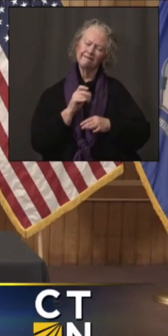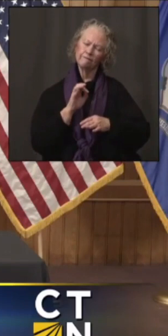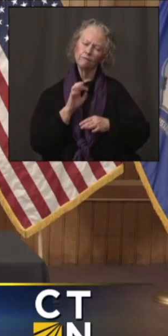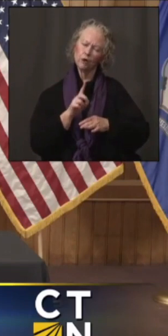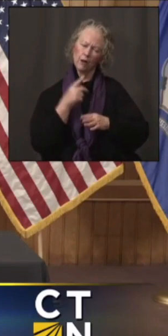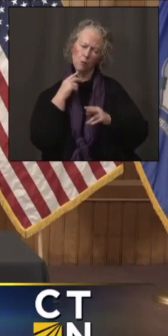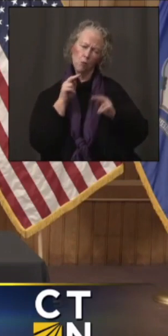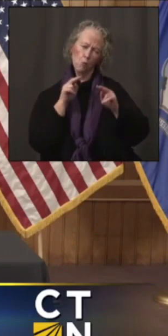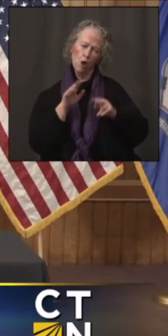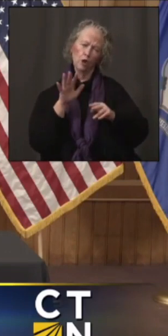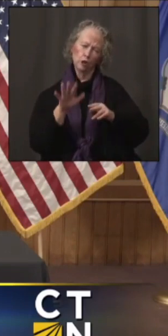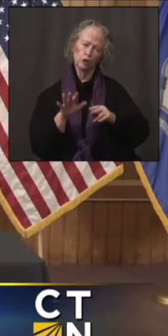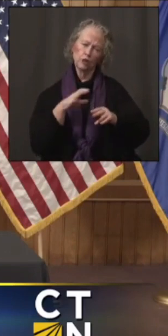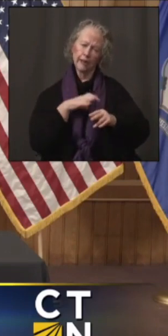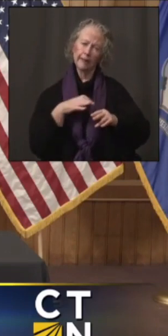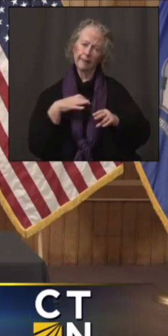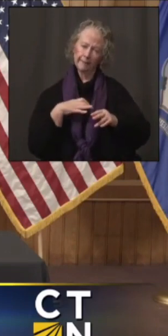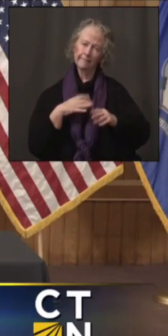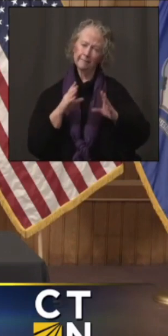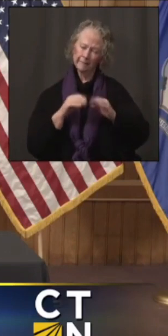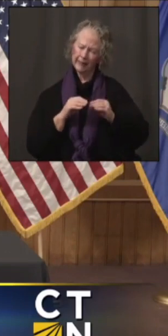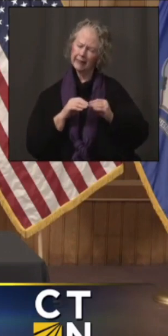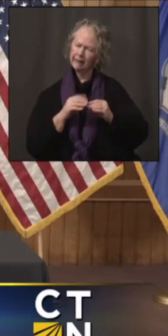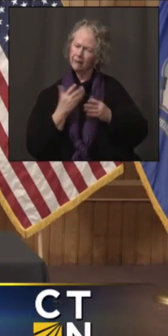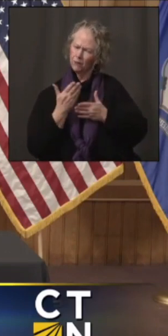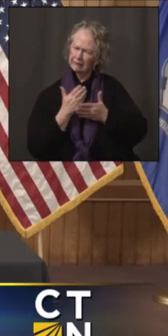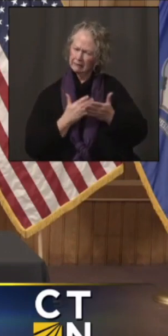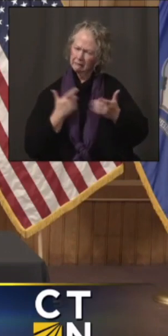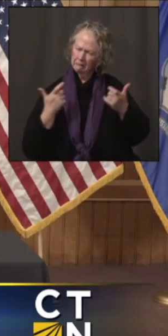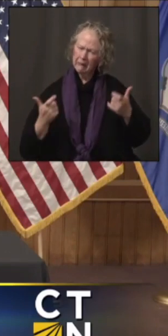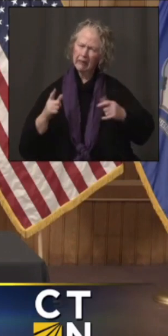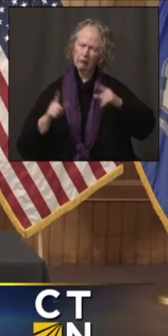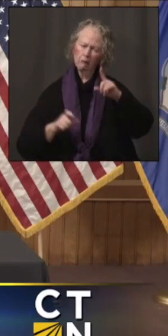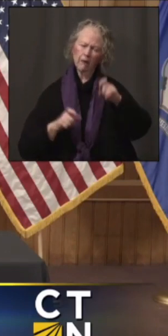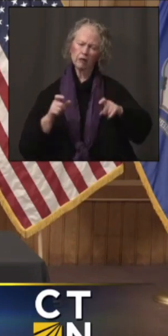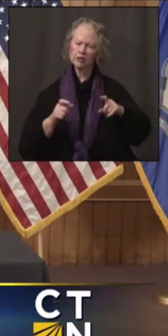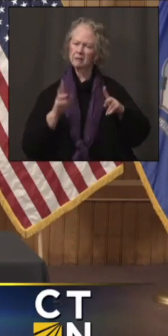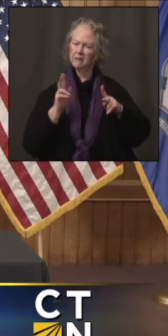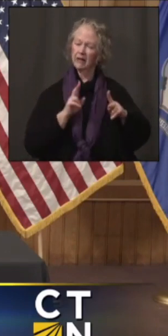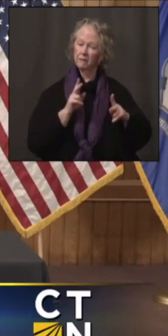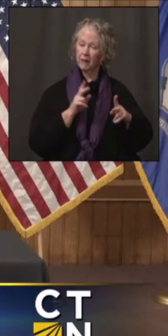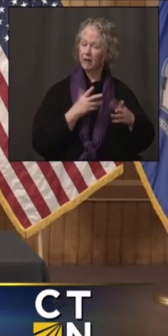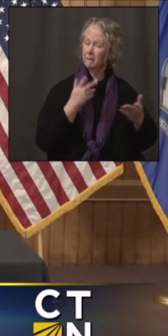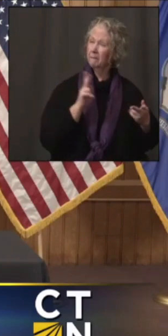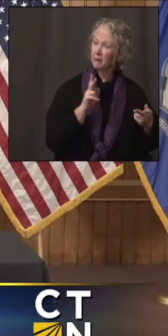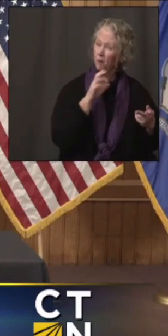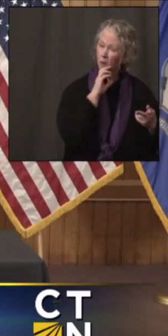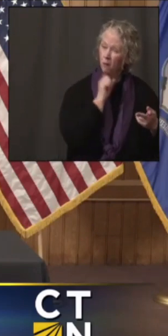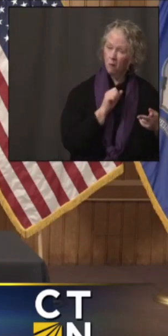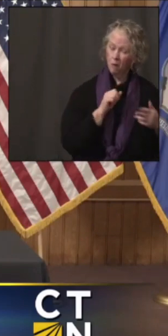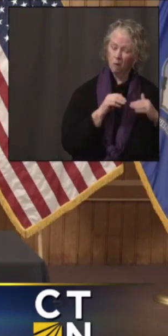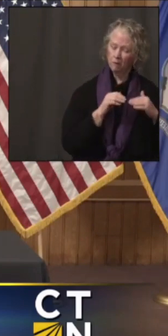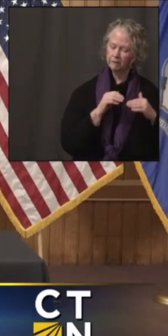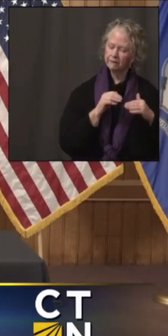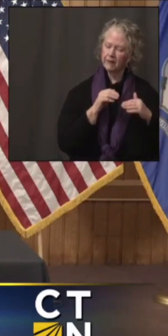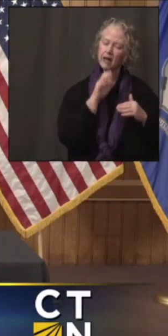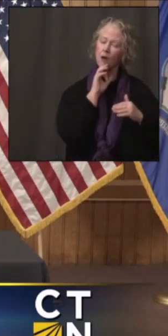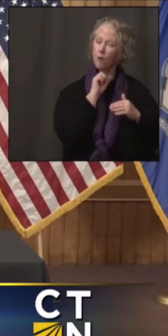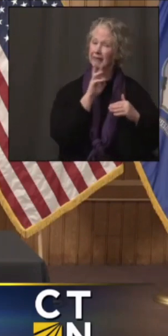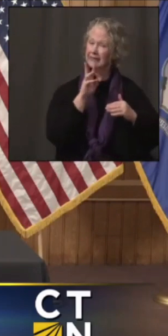and there seemed to be some pretty big outstanding questions, such as whether people 65 and under or over